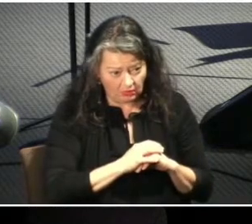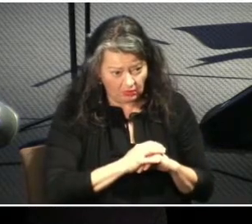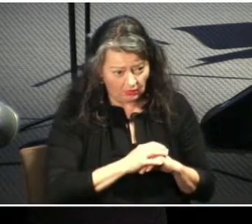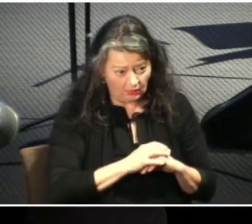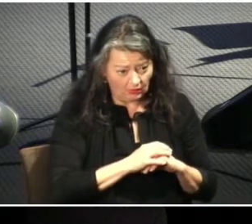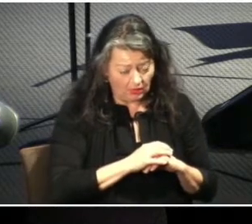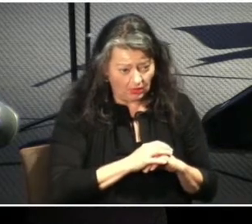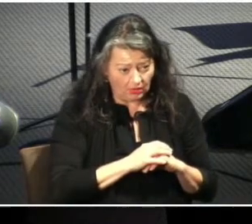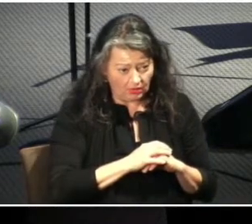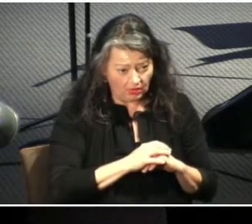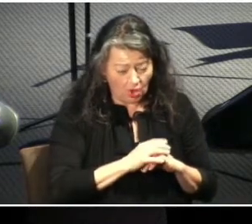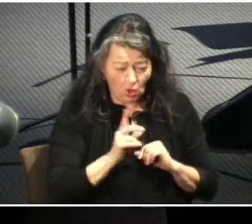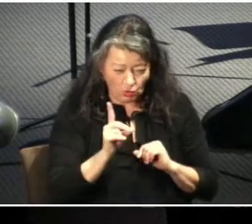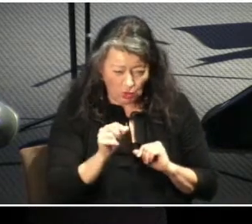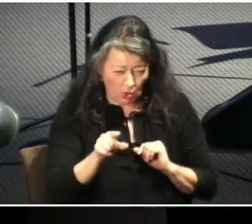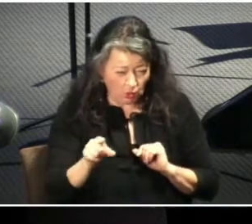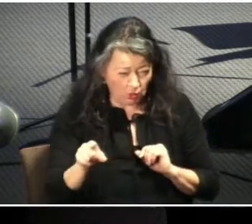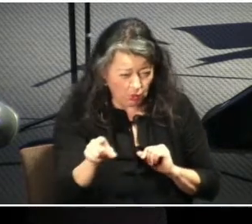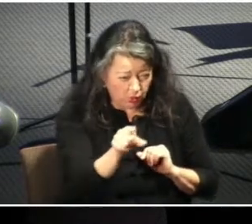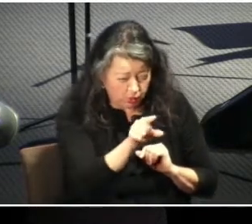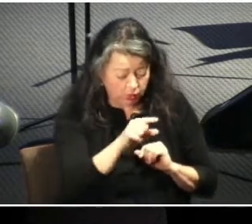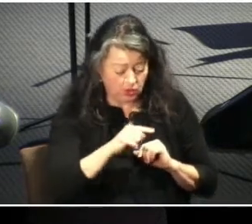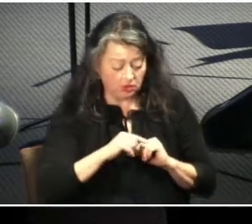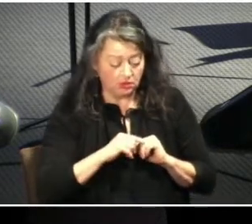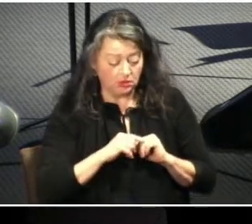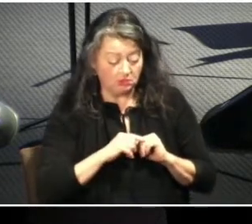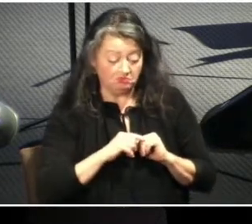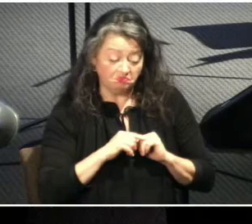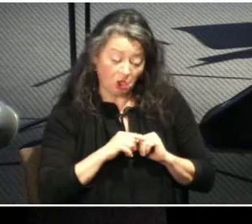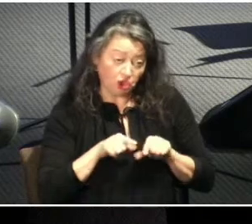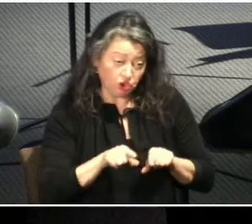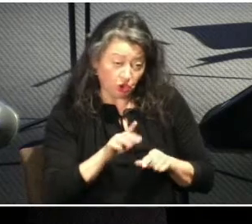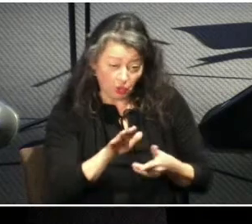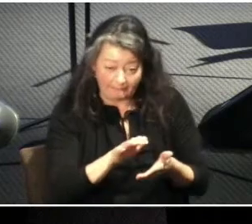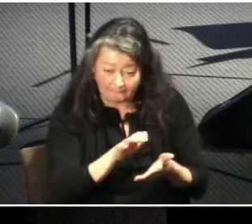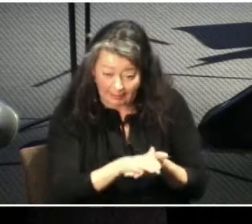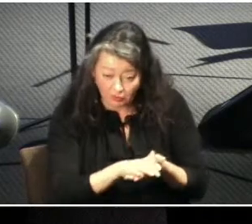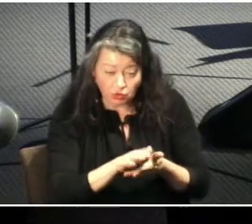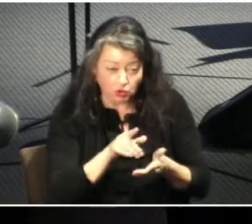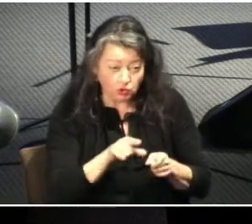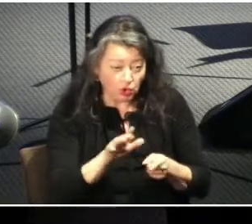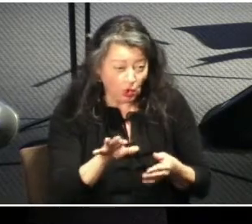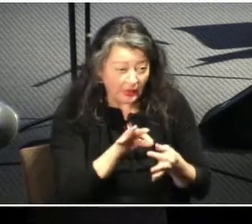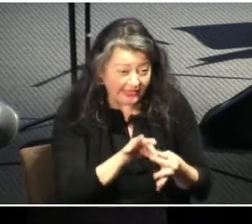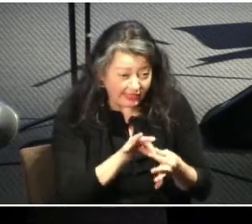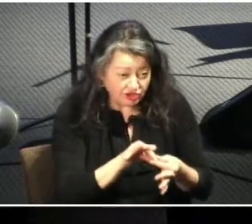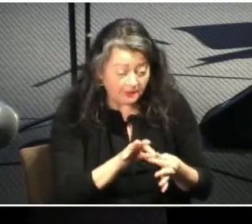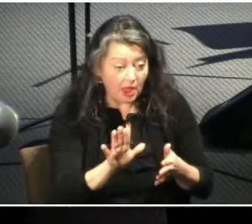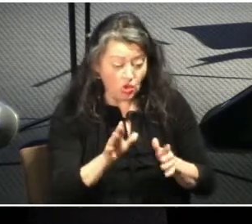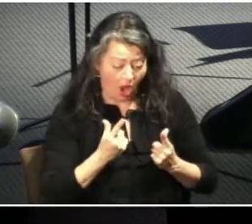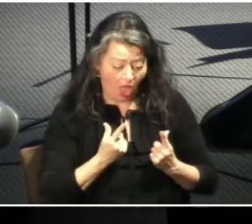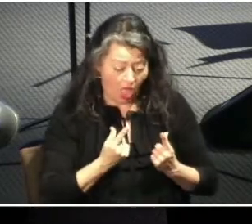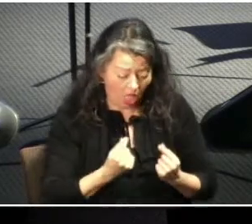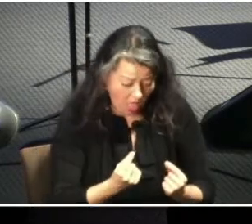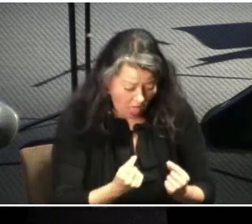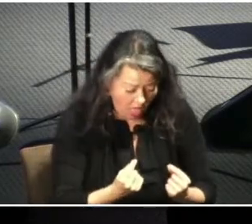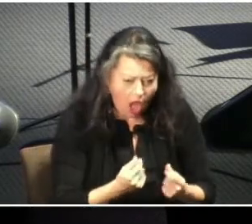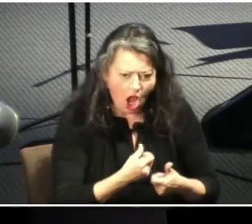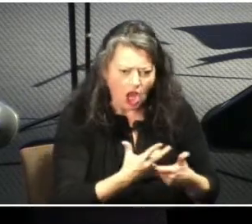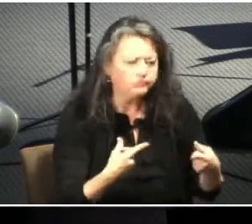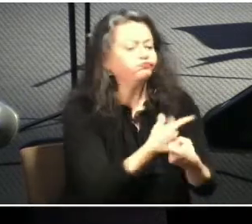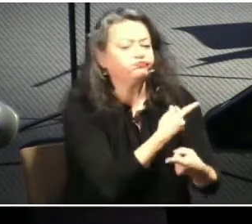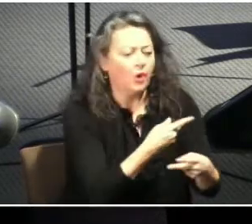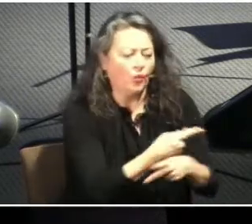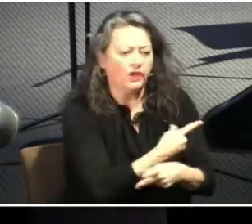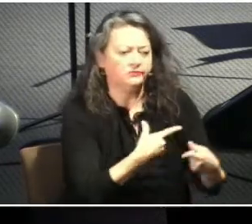Is there something you do in marriage or a relationship that causes strife rather than harmony? Is there some